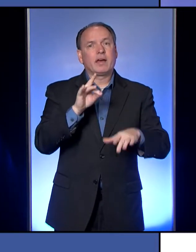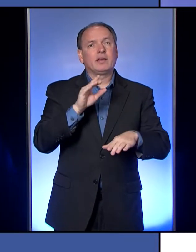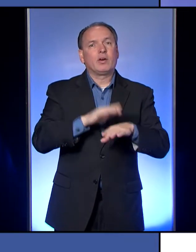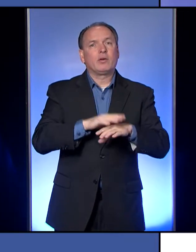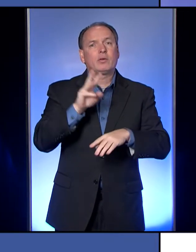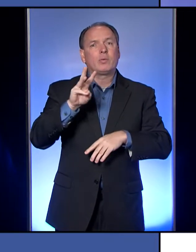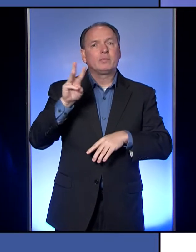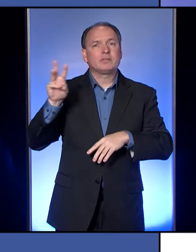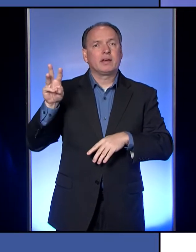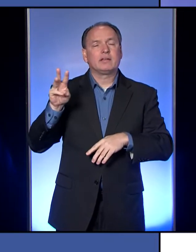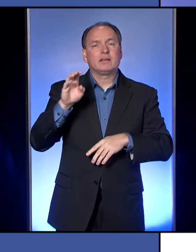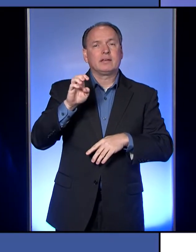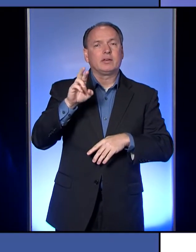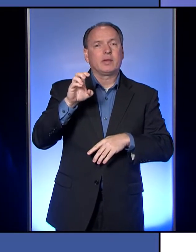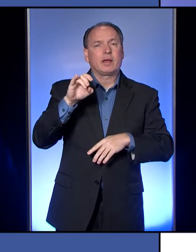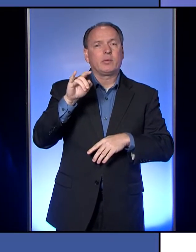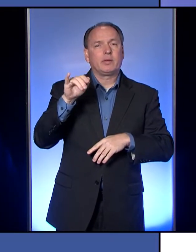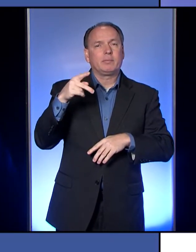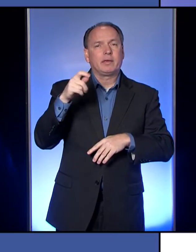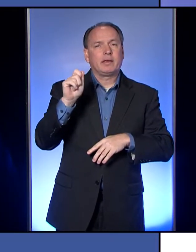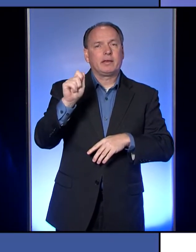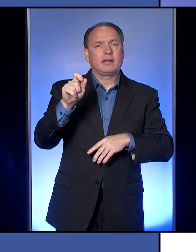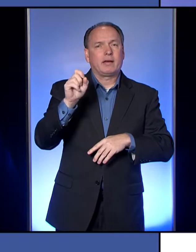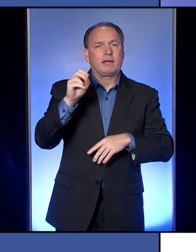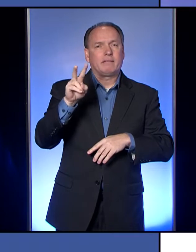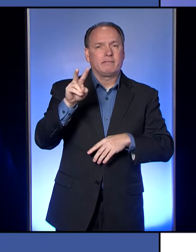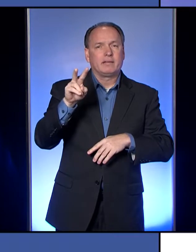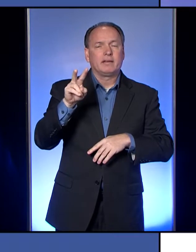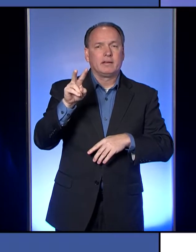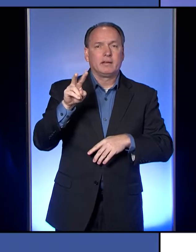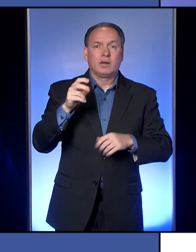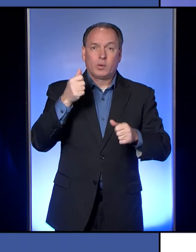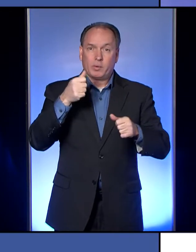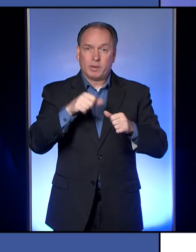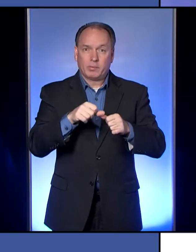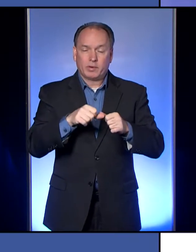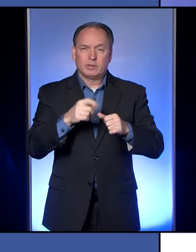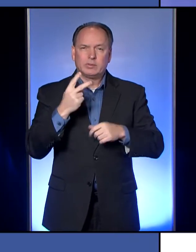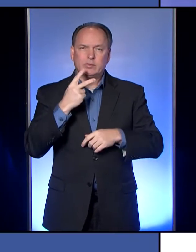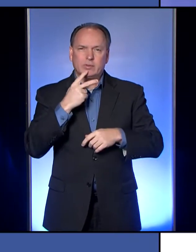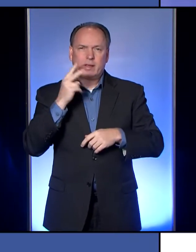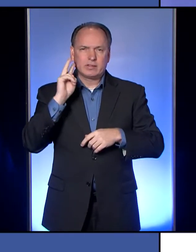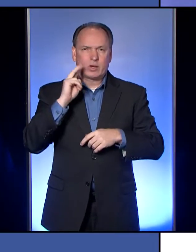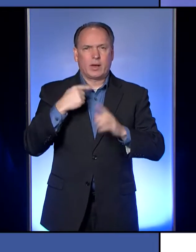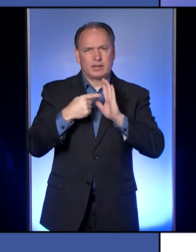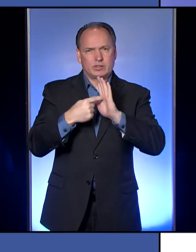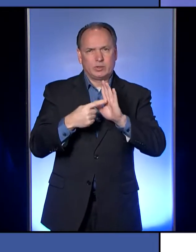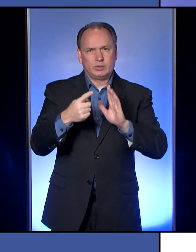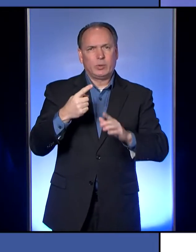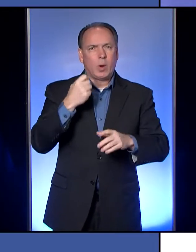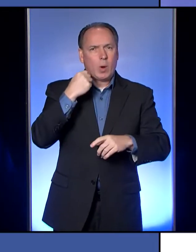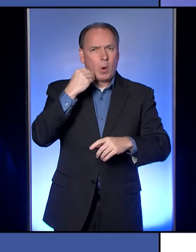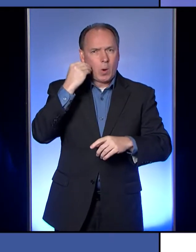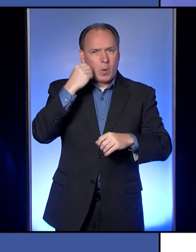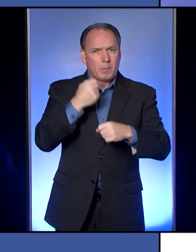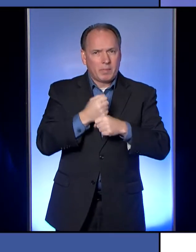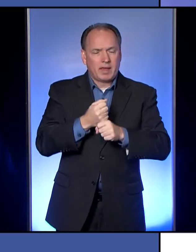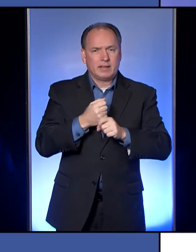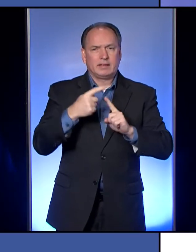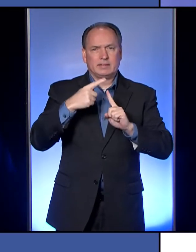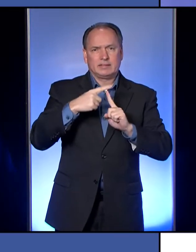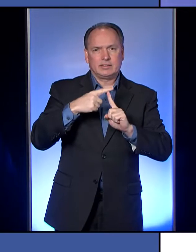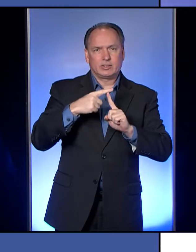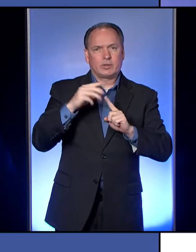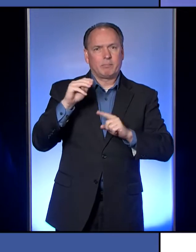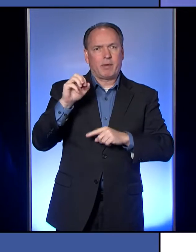ErieCountyPA.gov. Now remember two days ago I showed you the t-shirt mask I made.